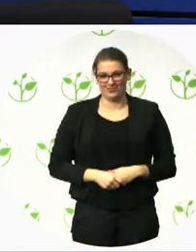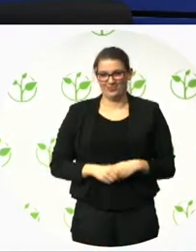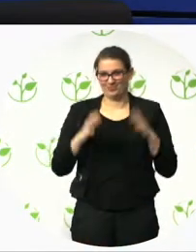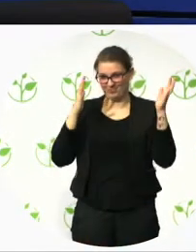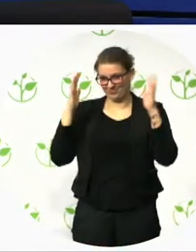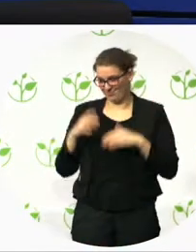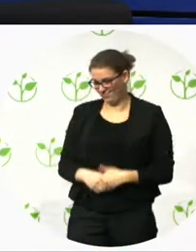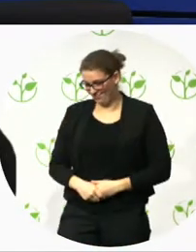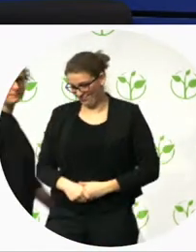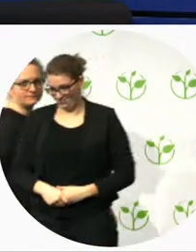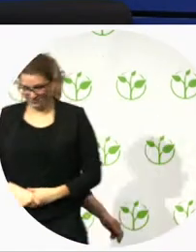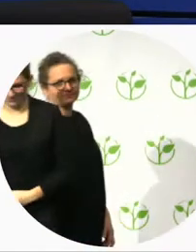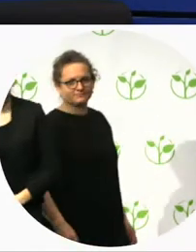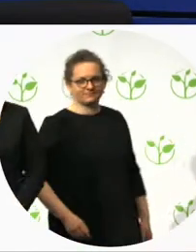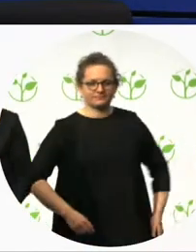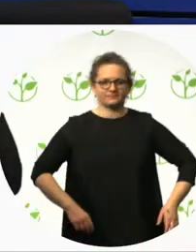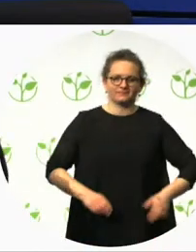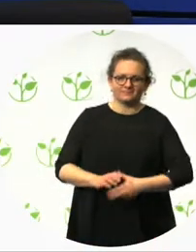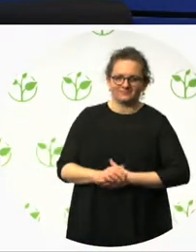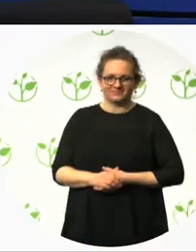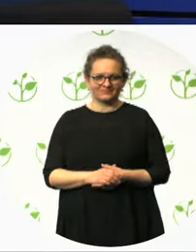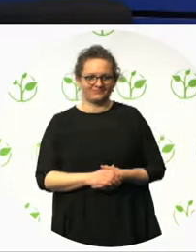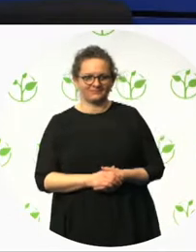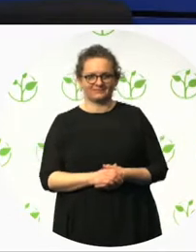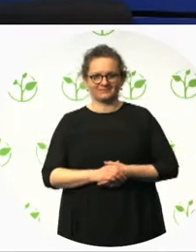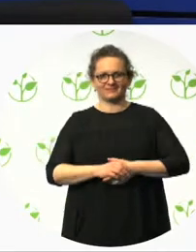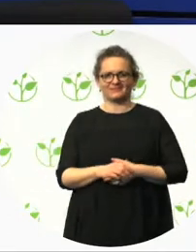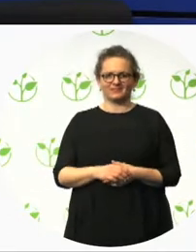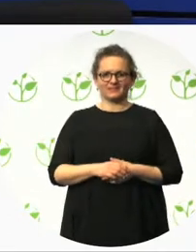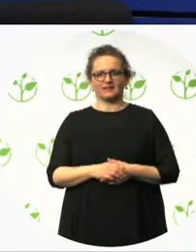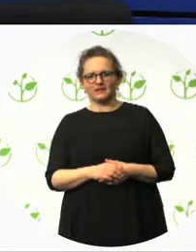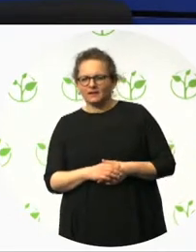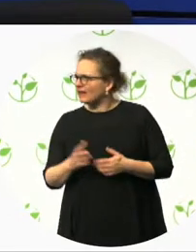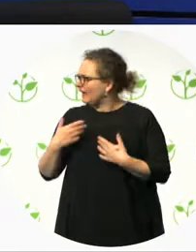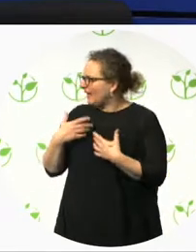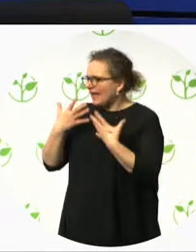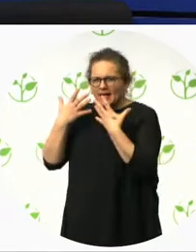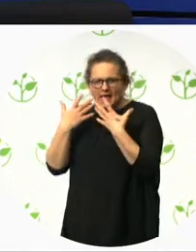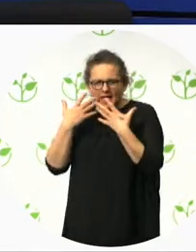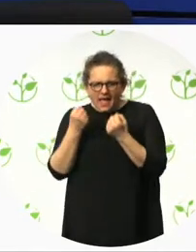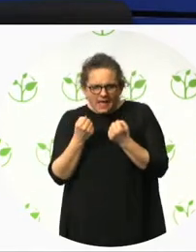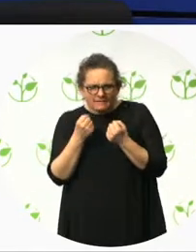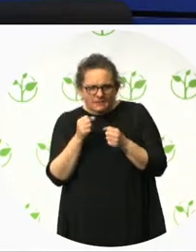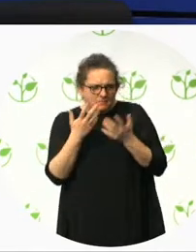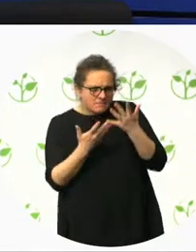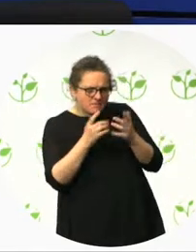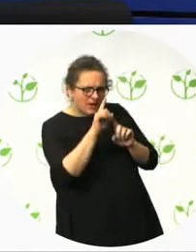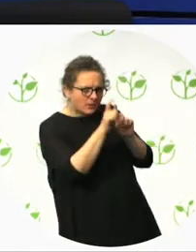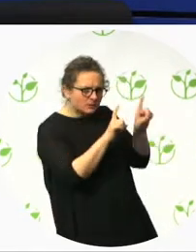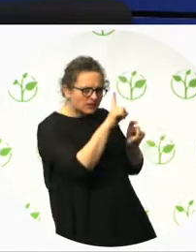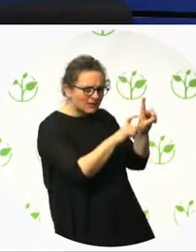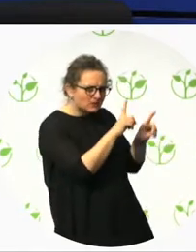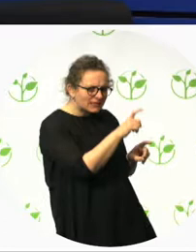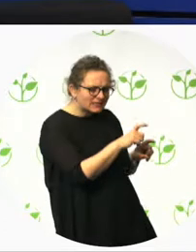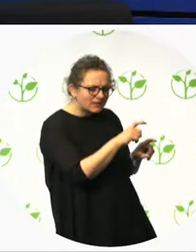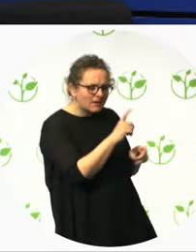Excellent. I think there are several questions there. And we have one of the questions there